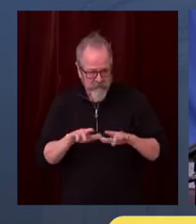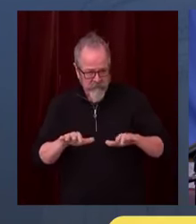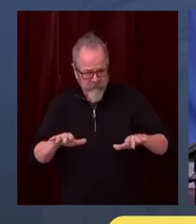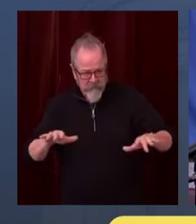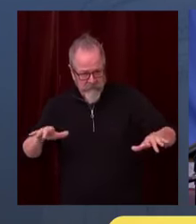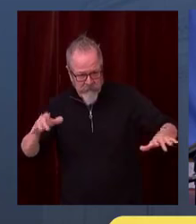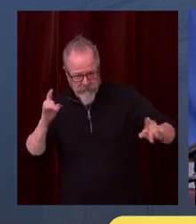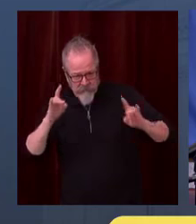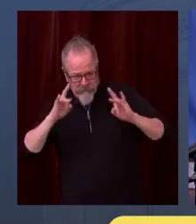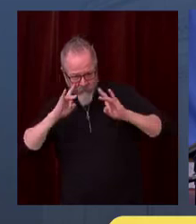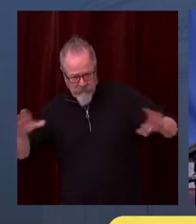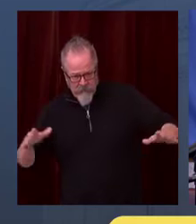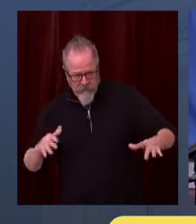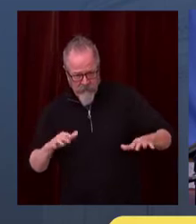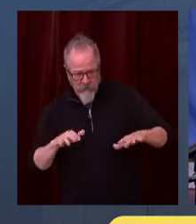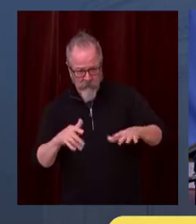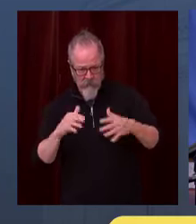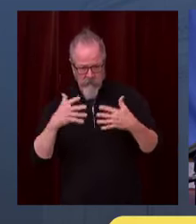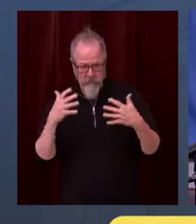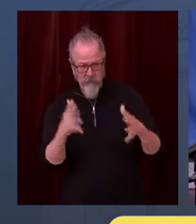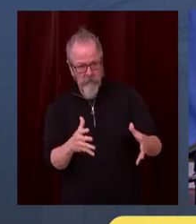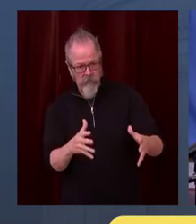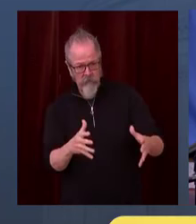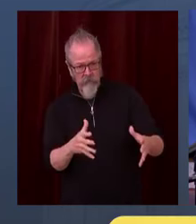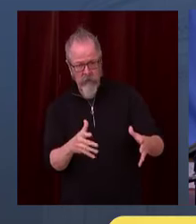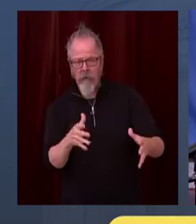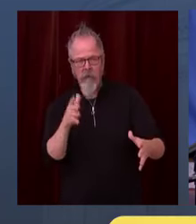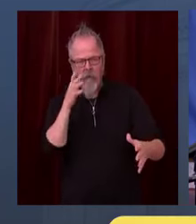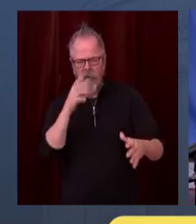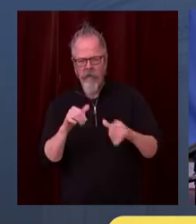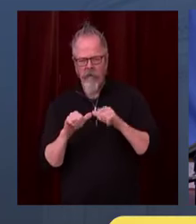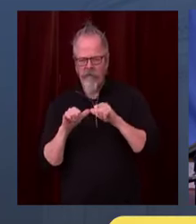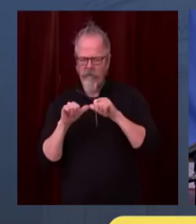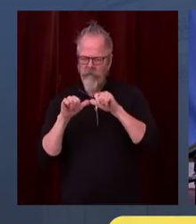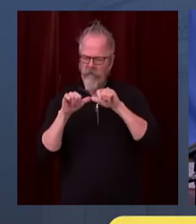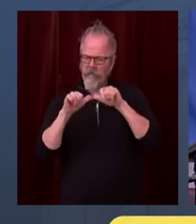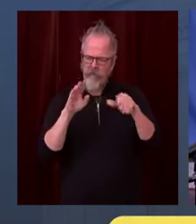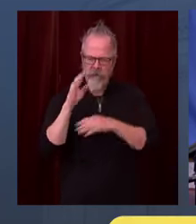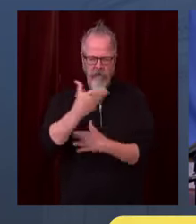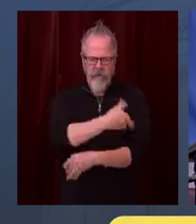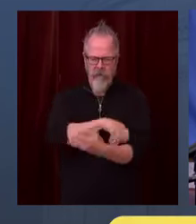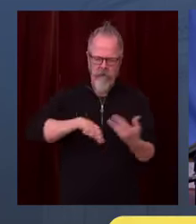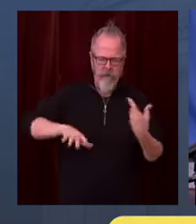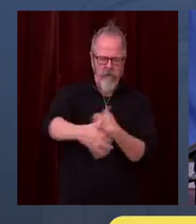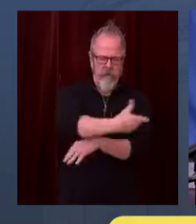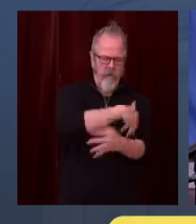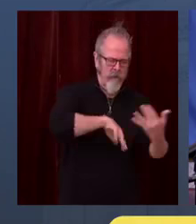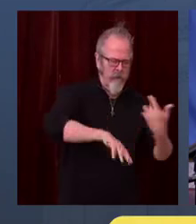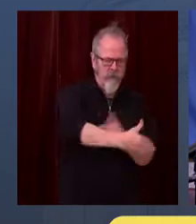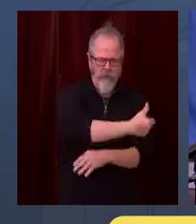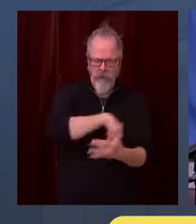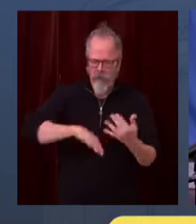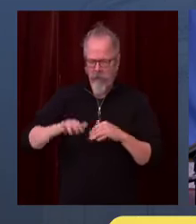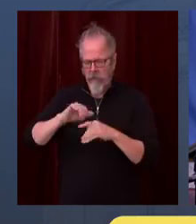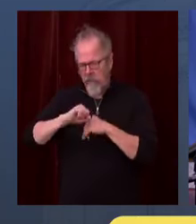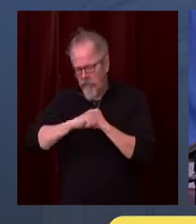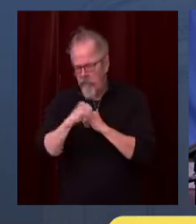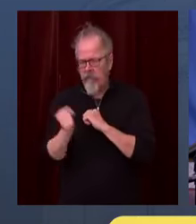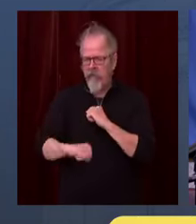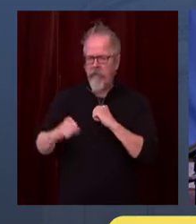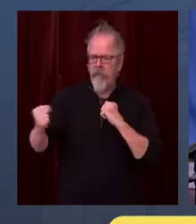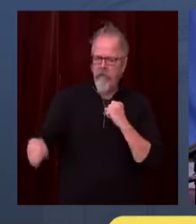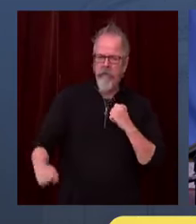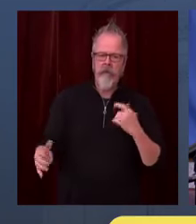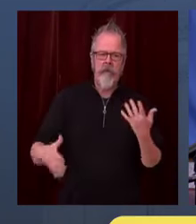we will see continued untold numbers of deaths. We will not allow these things to